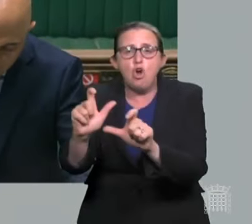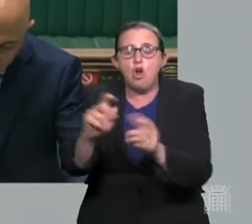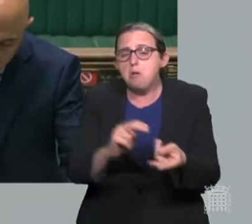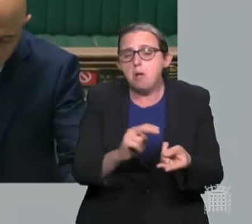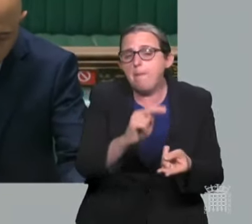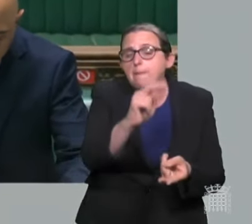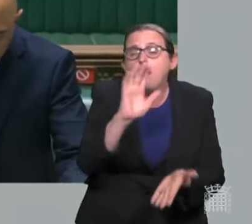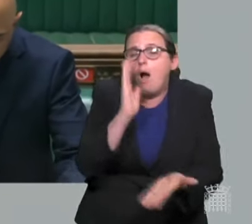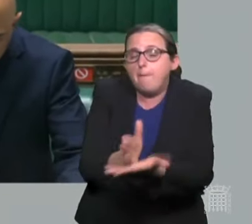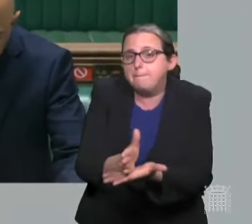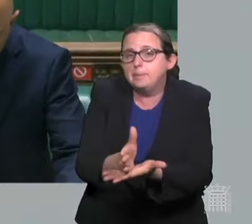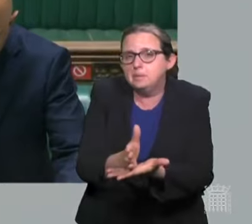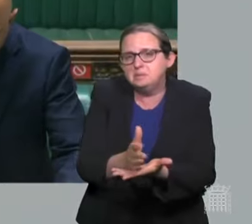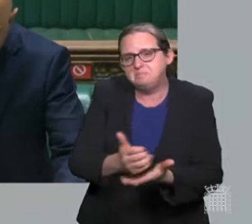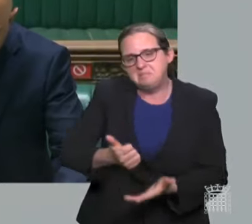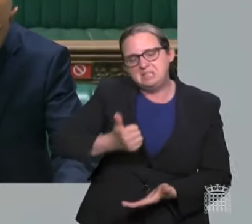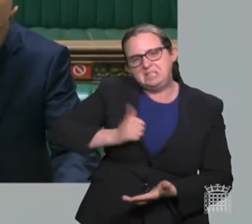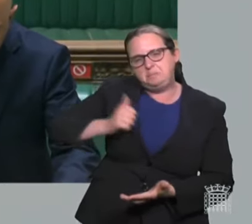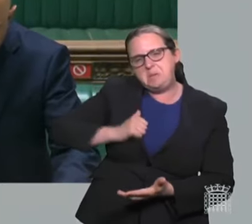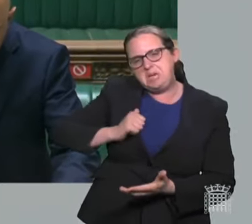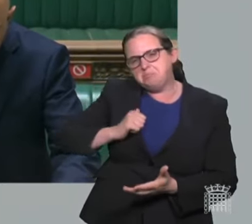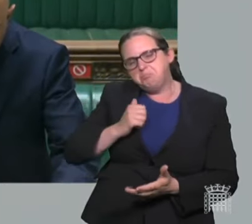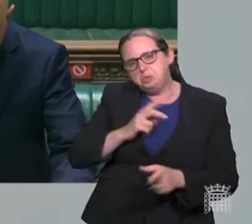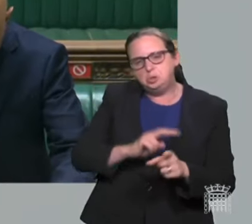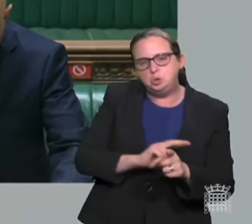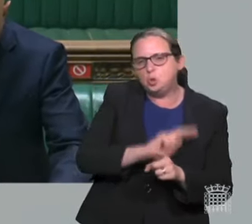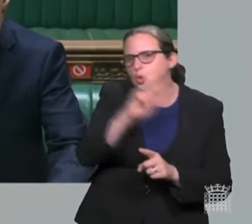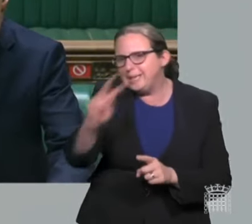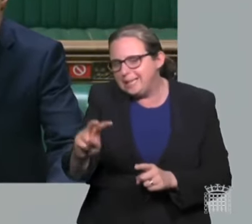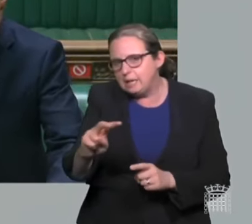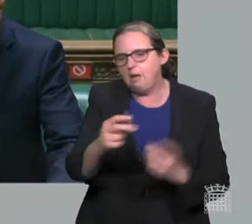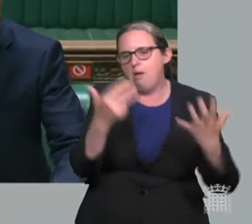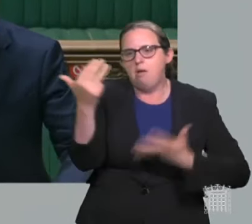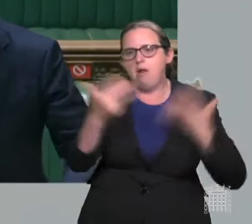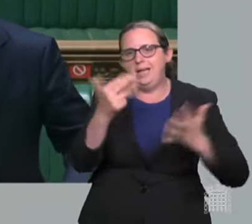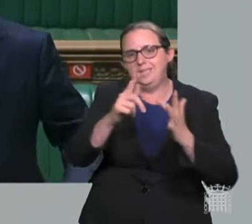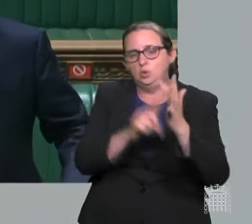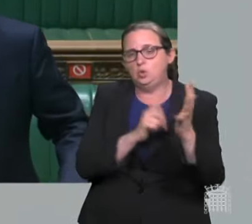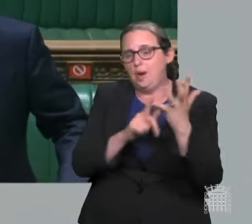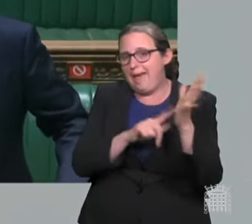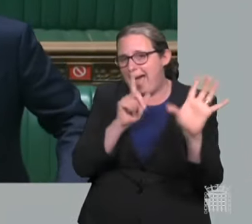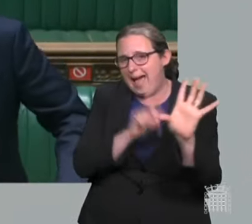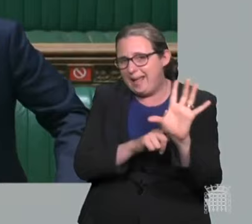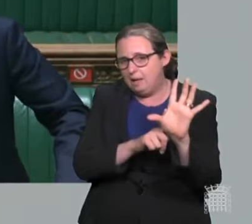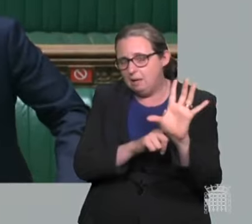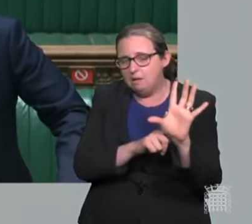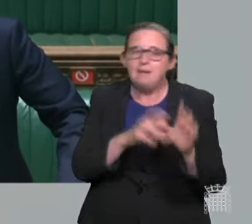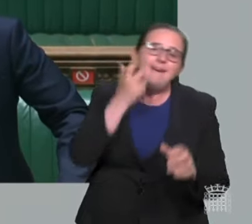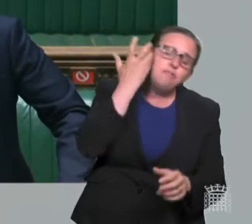expect that by the 19th of July, the number of daily cases will be far higher than today.